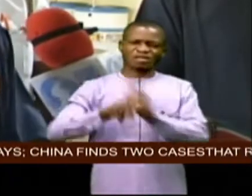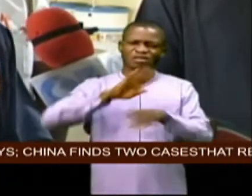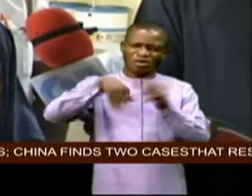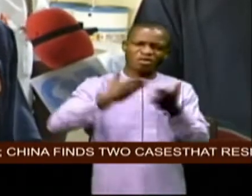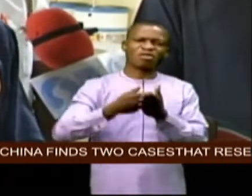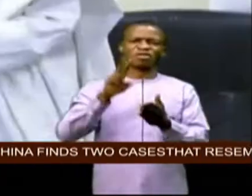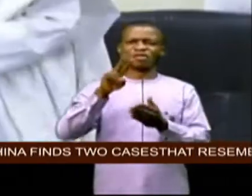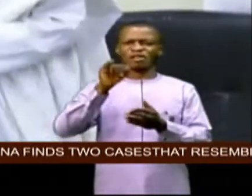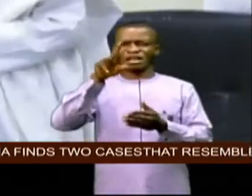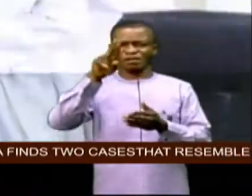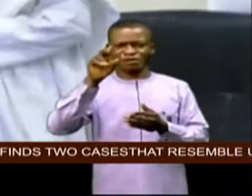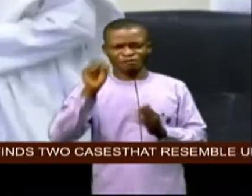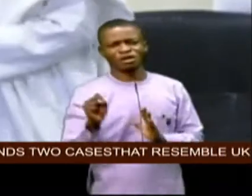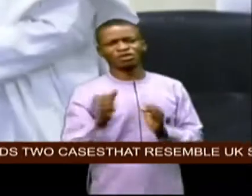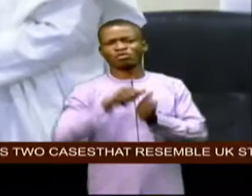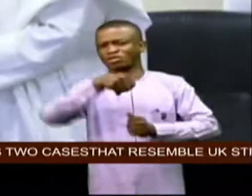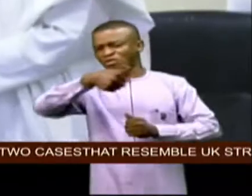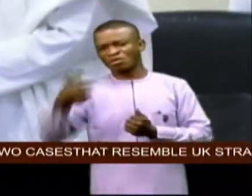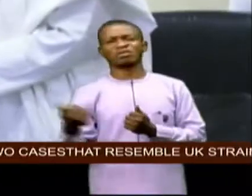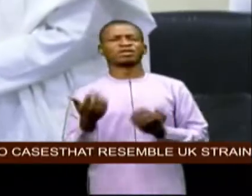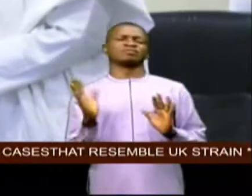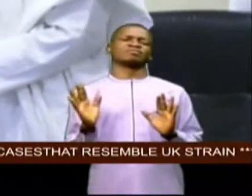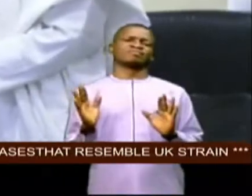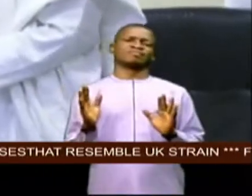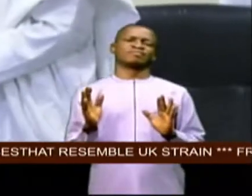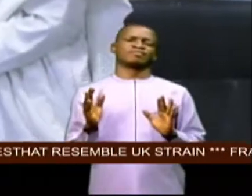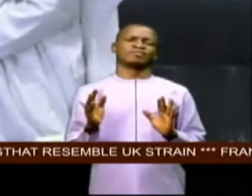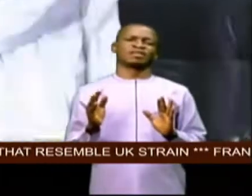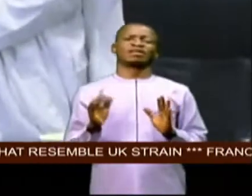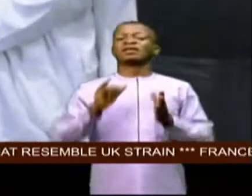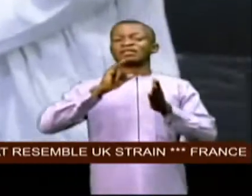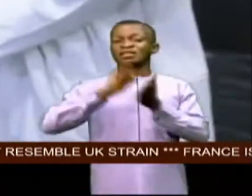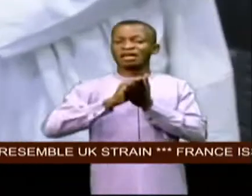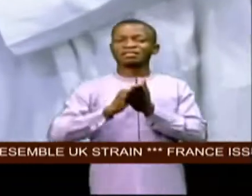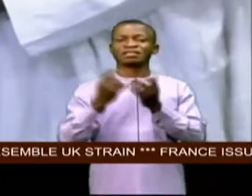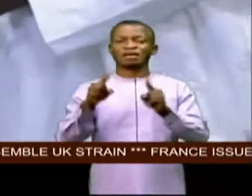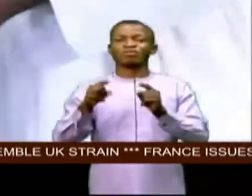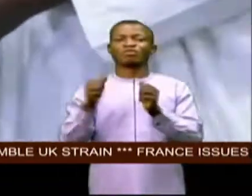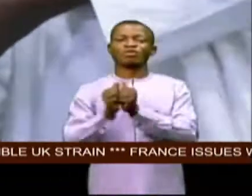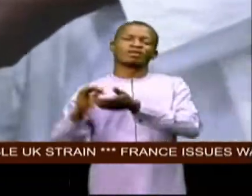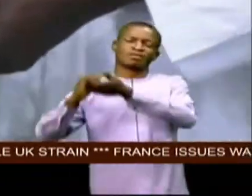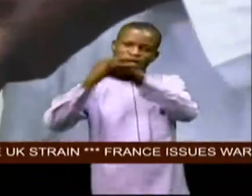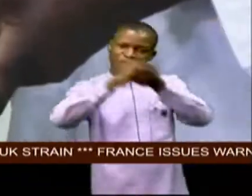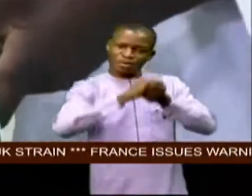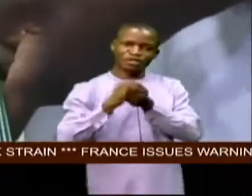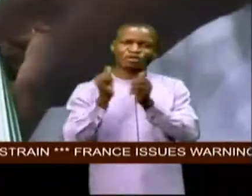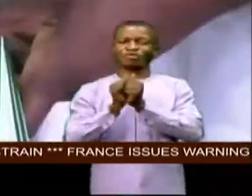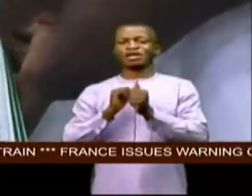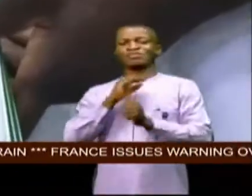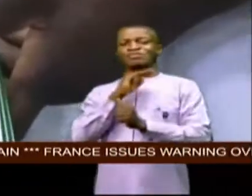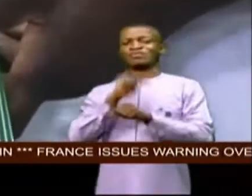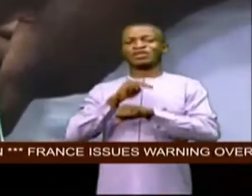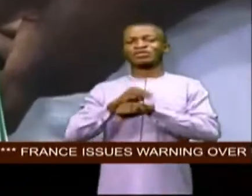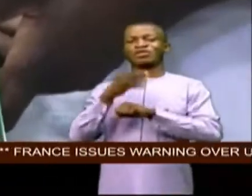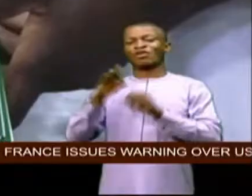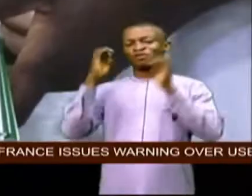them on contact this is achieved through inter-ministerial collaboration with the ministry of education